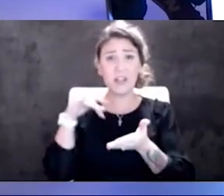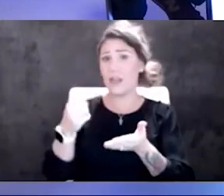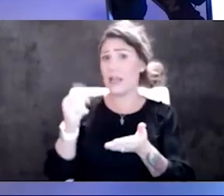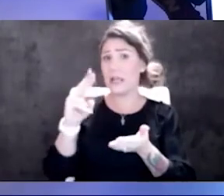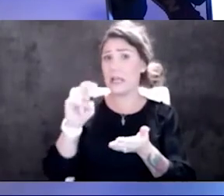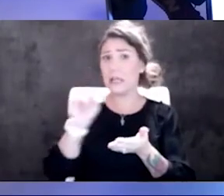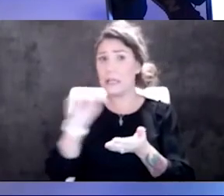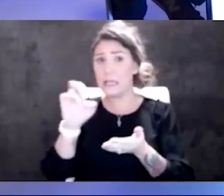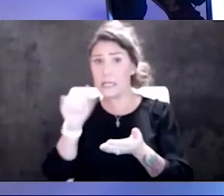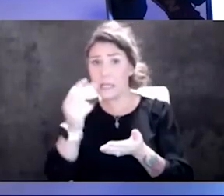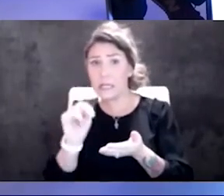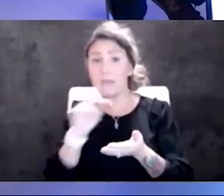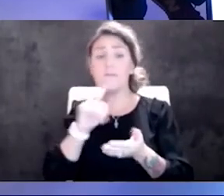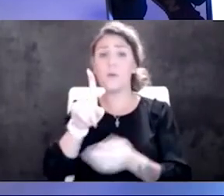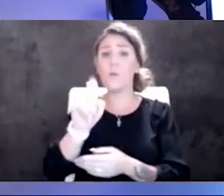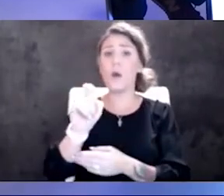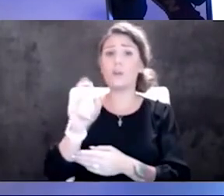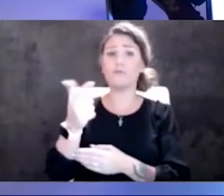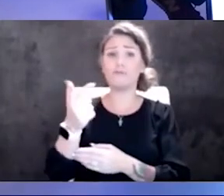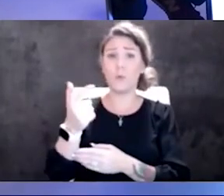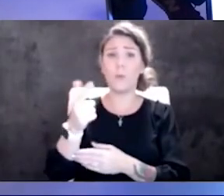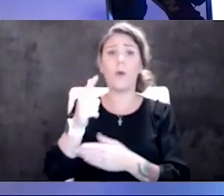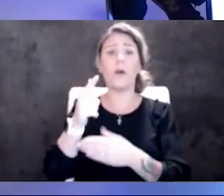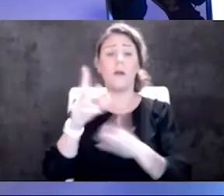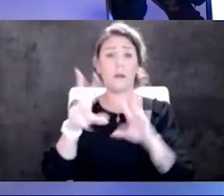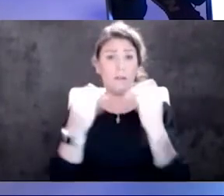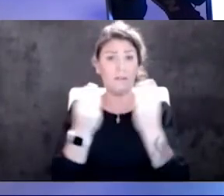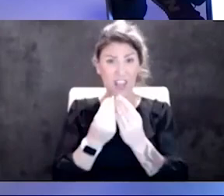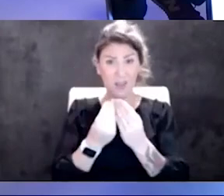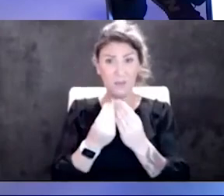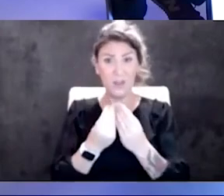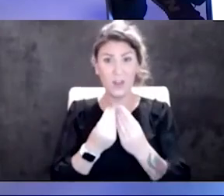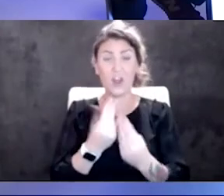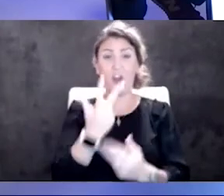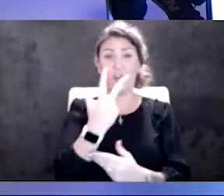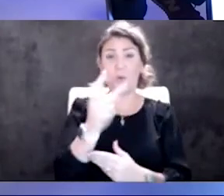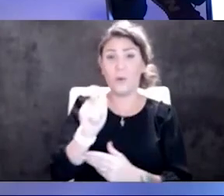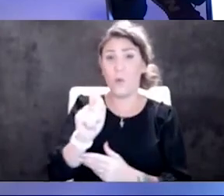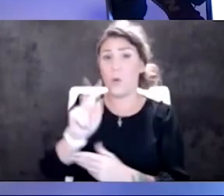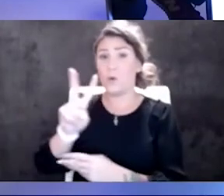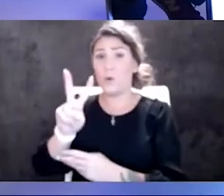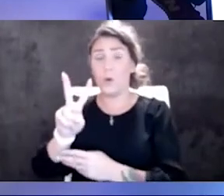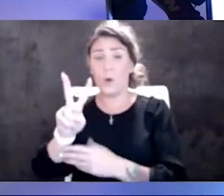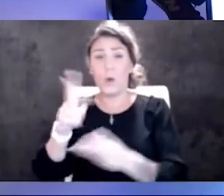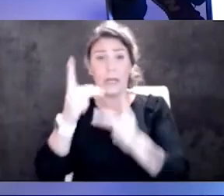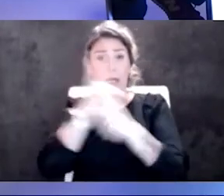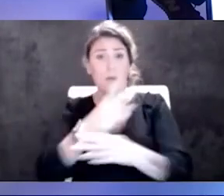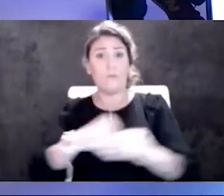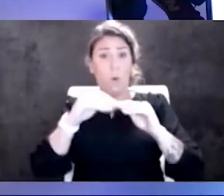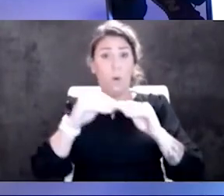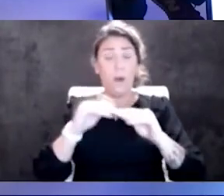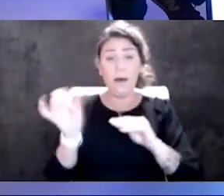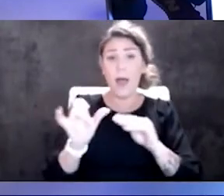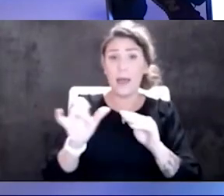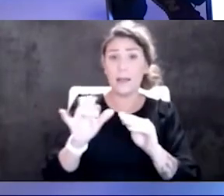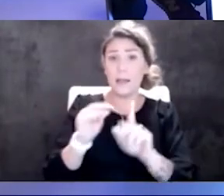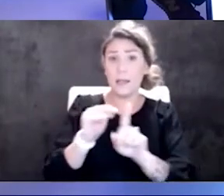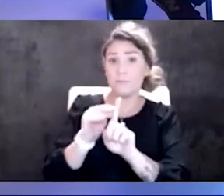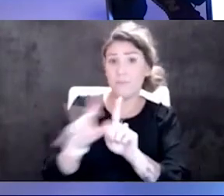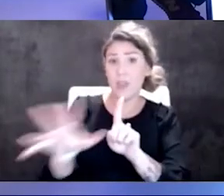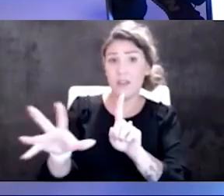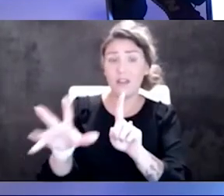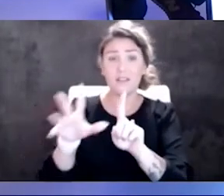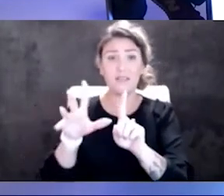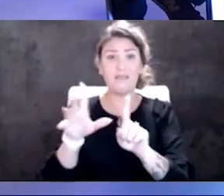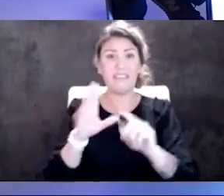in 121 families, that you are 3.2 times more likely to spread Omicron than Delta. Ouch. Yeah, and I